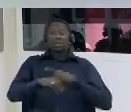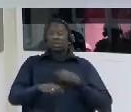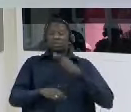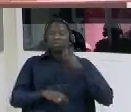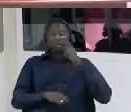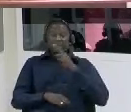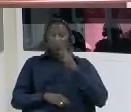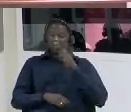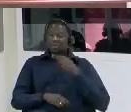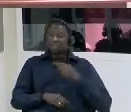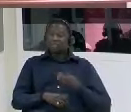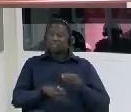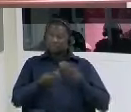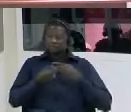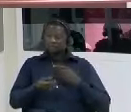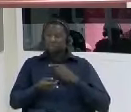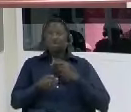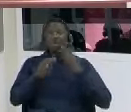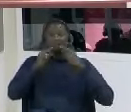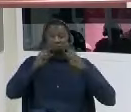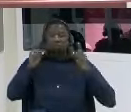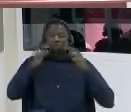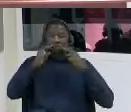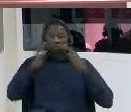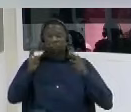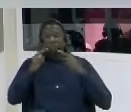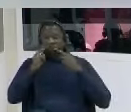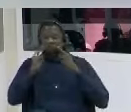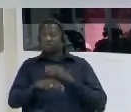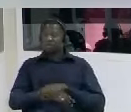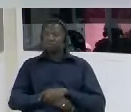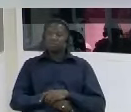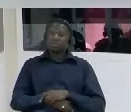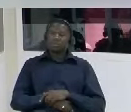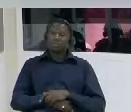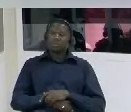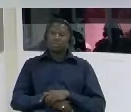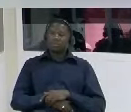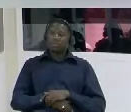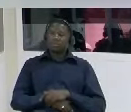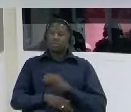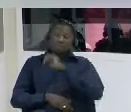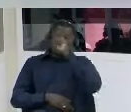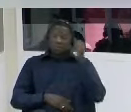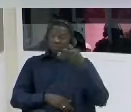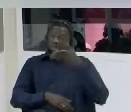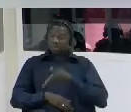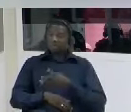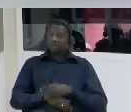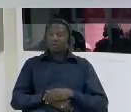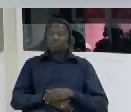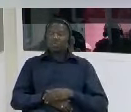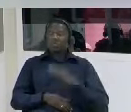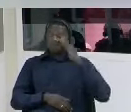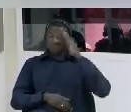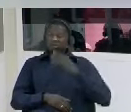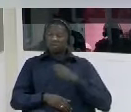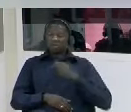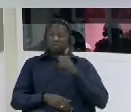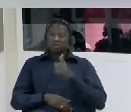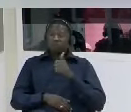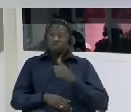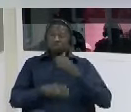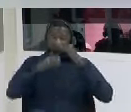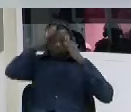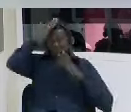in the diaspora here i want to congratulate my foot soldiers these foot soldiers definitely enabled me